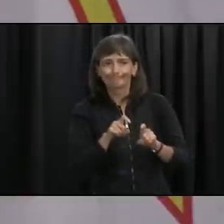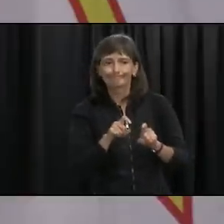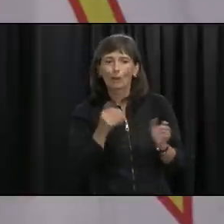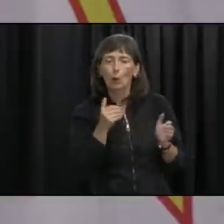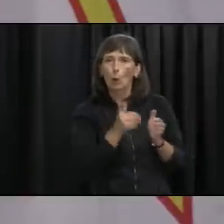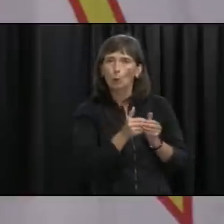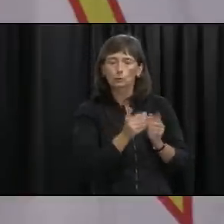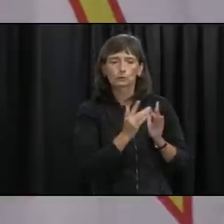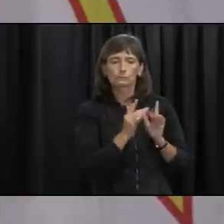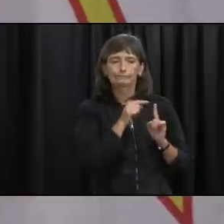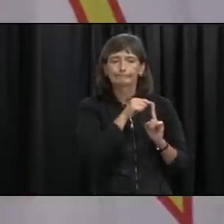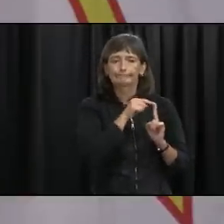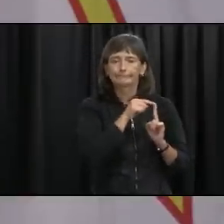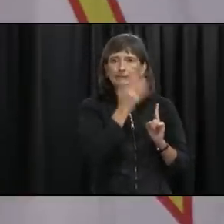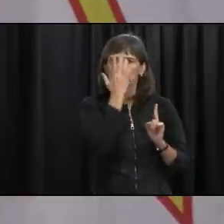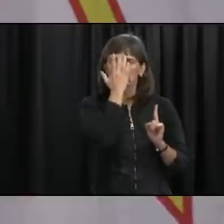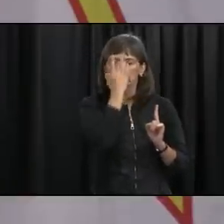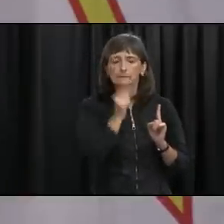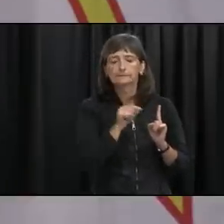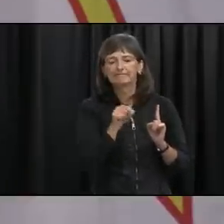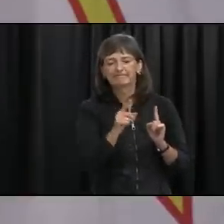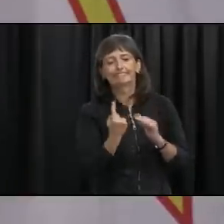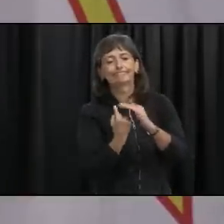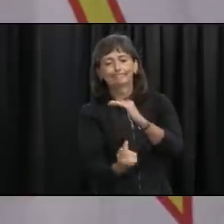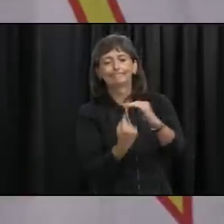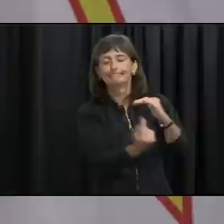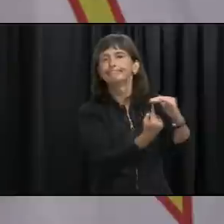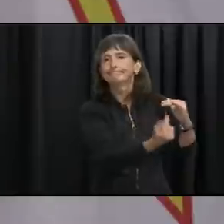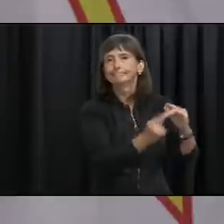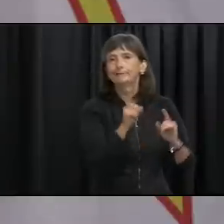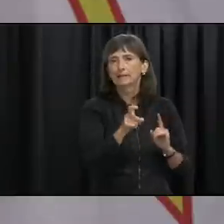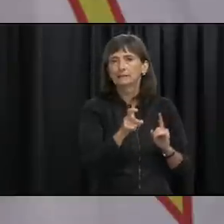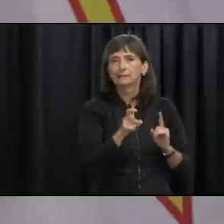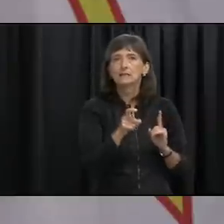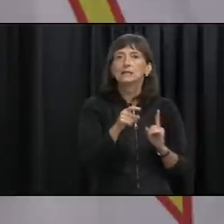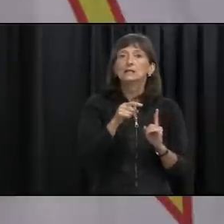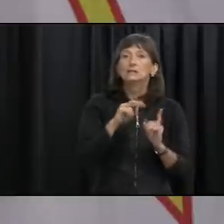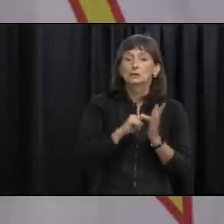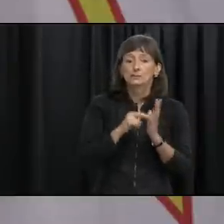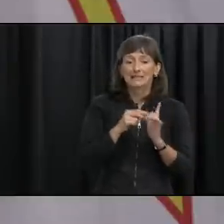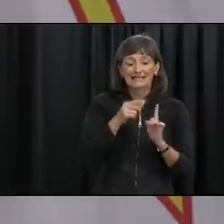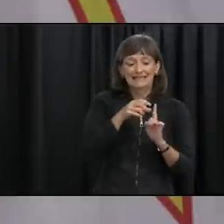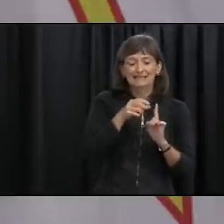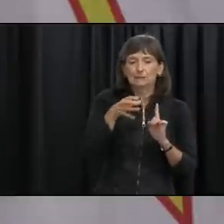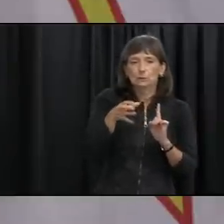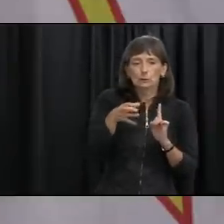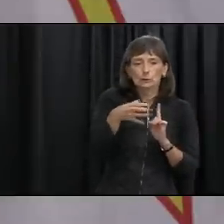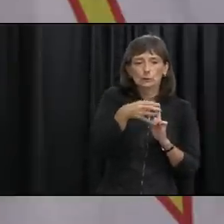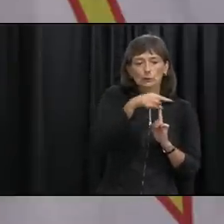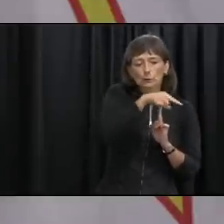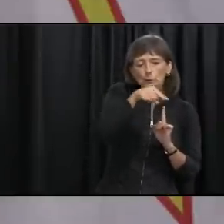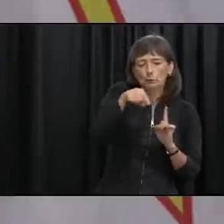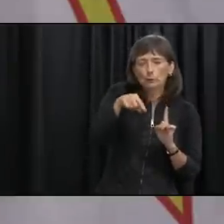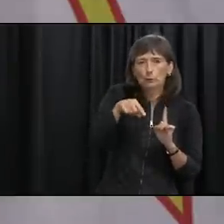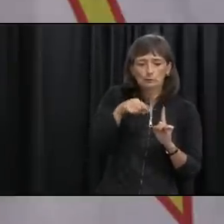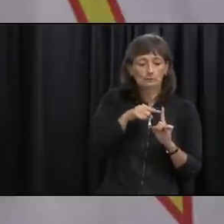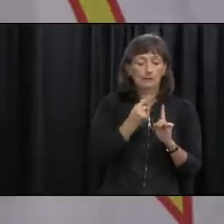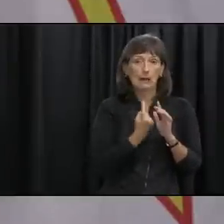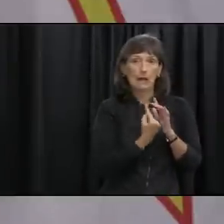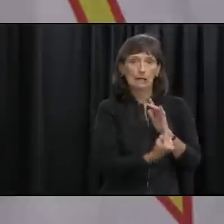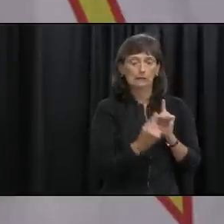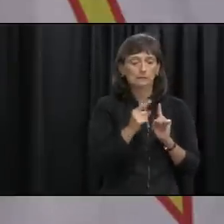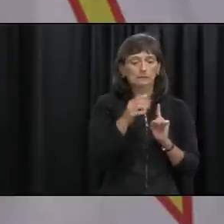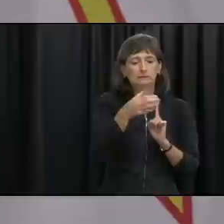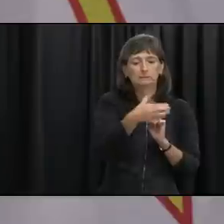contact we would isolate them and of course we do that we sort of draw a tight circle around our case and we isolate them to prevent any further